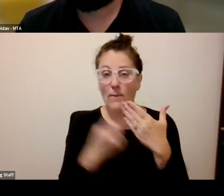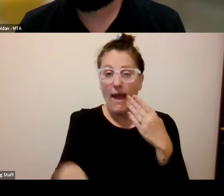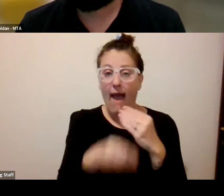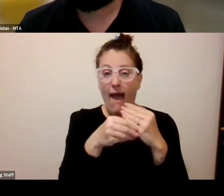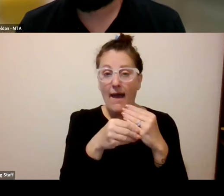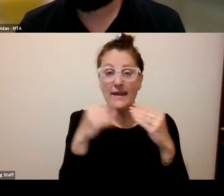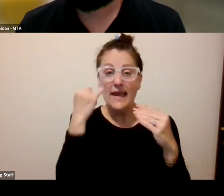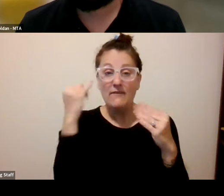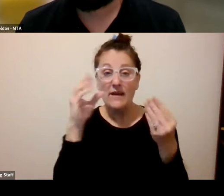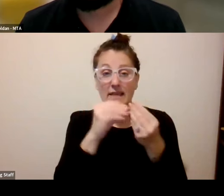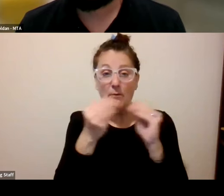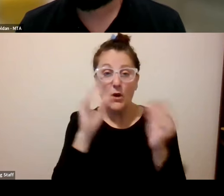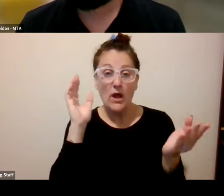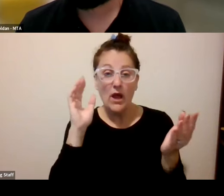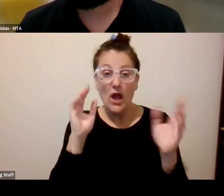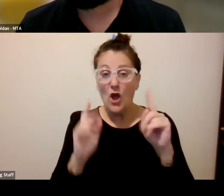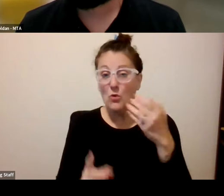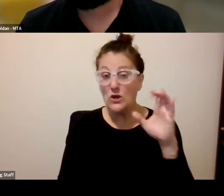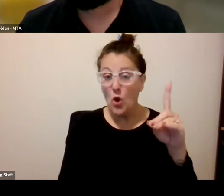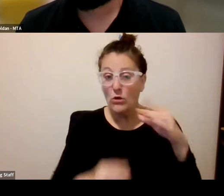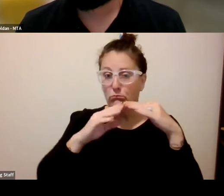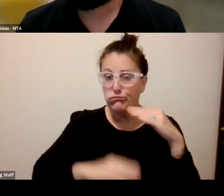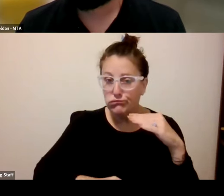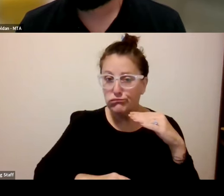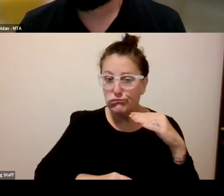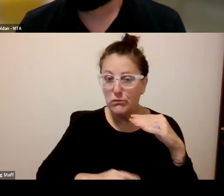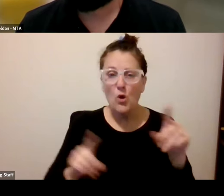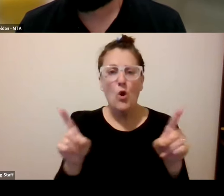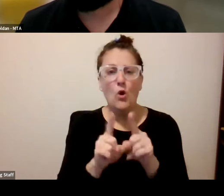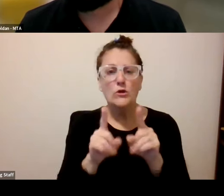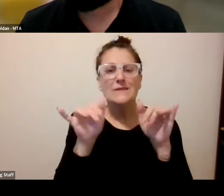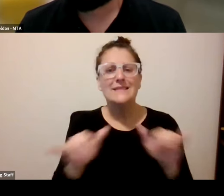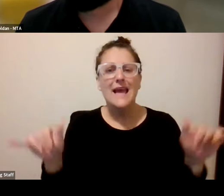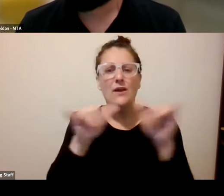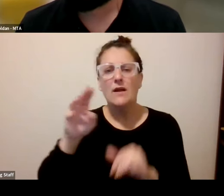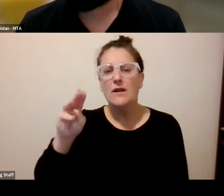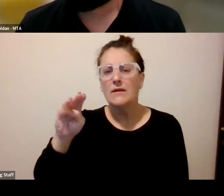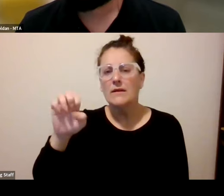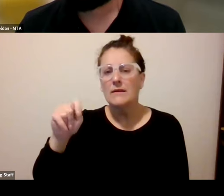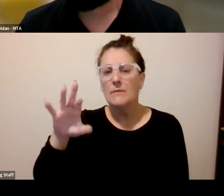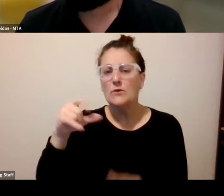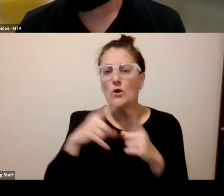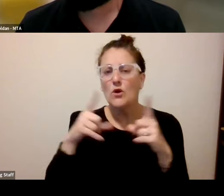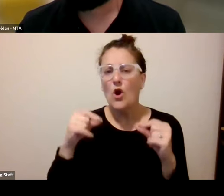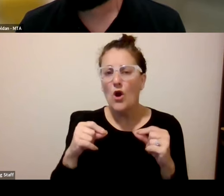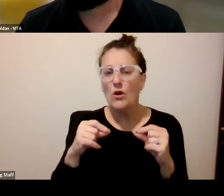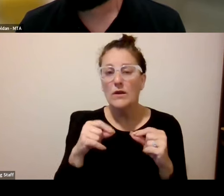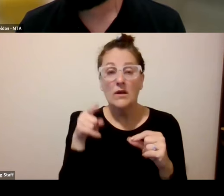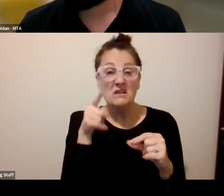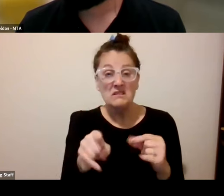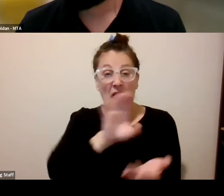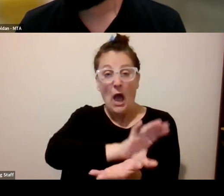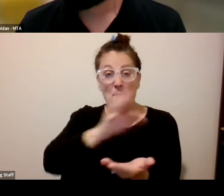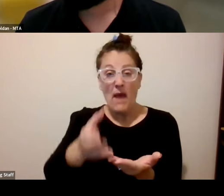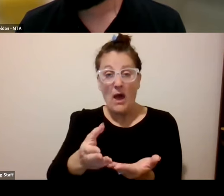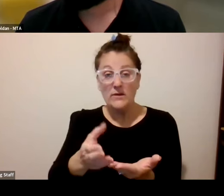below a certain level it can also work like a standard metro card where you know you have a just set number of dollars and as soon